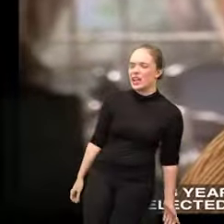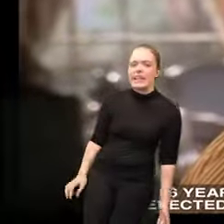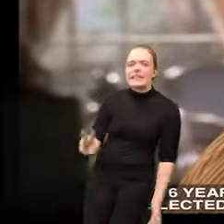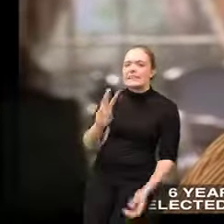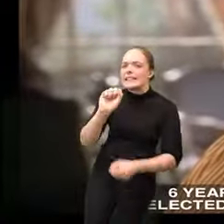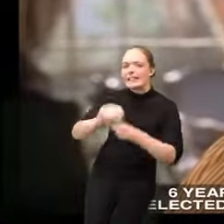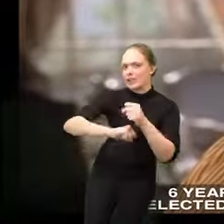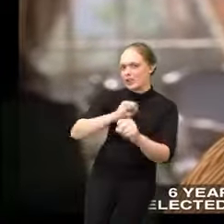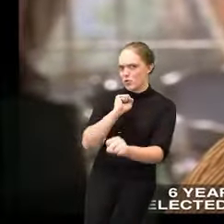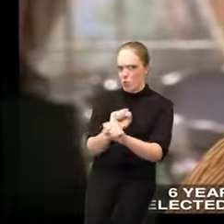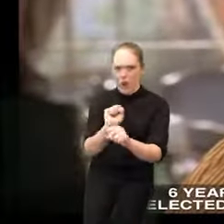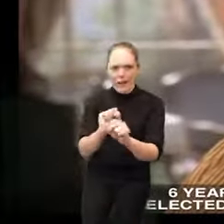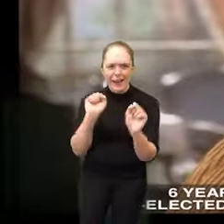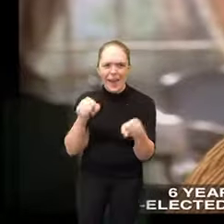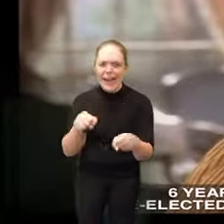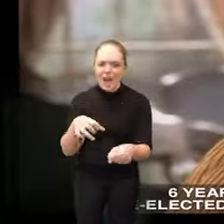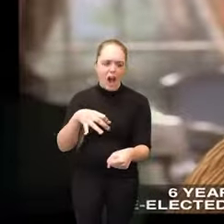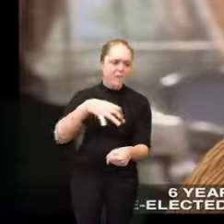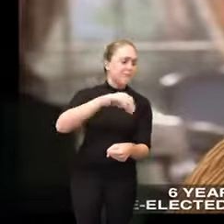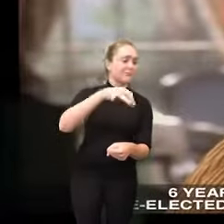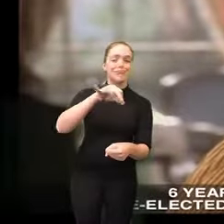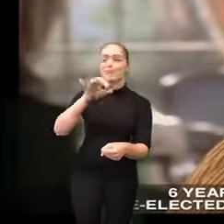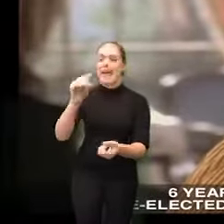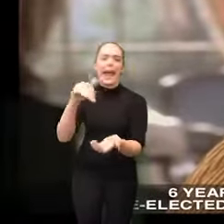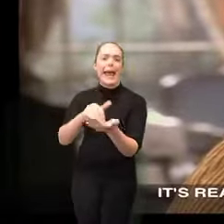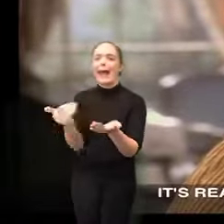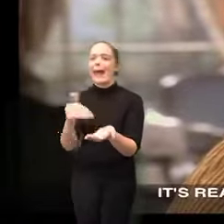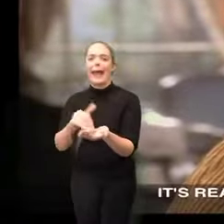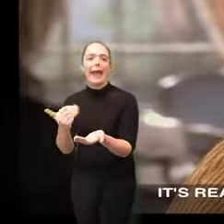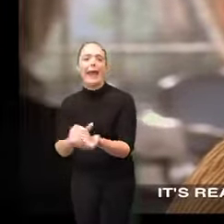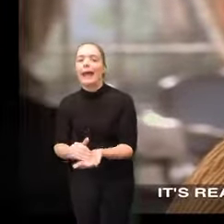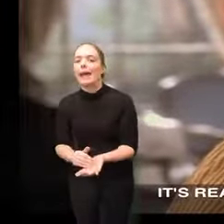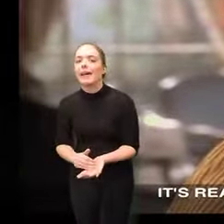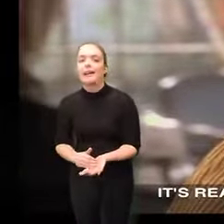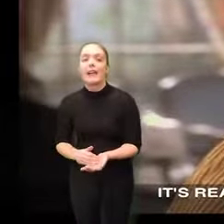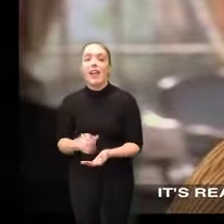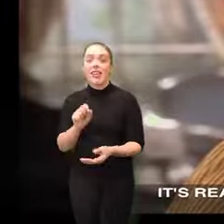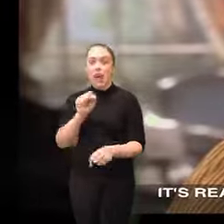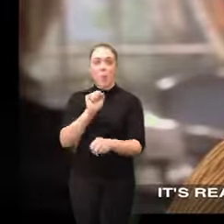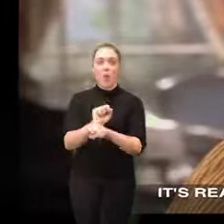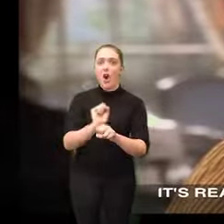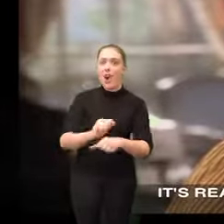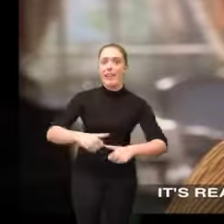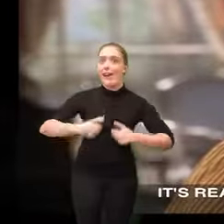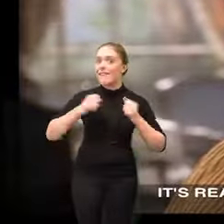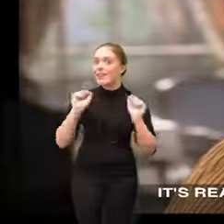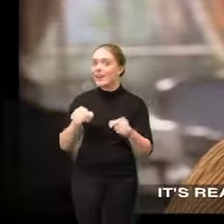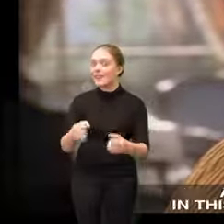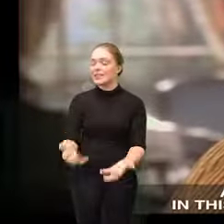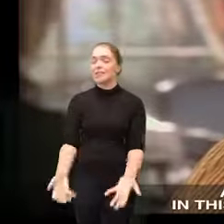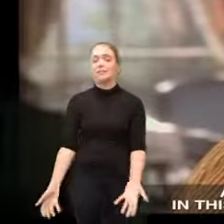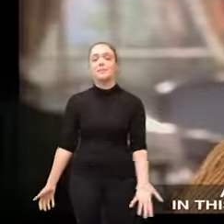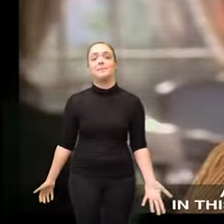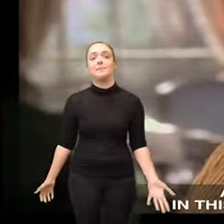six years and they can be re-elected as long as they please it's really an appointment for life